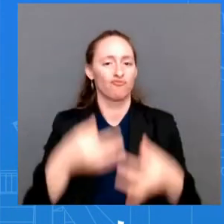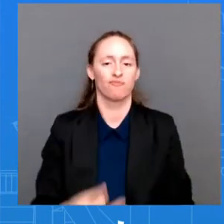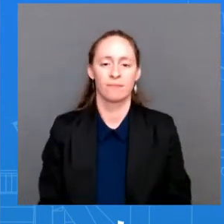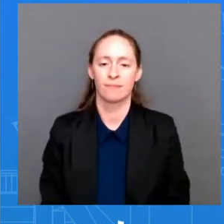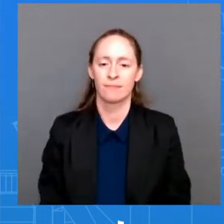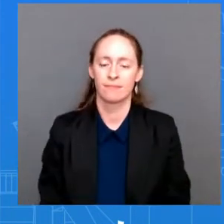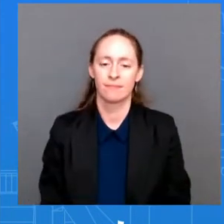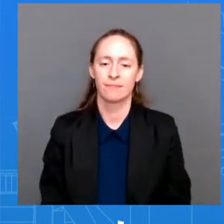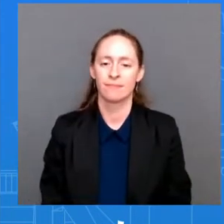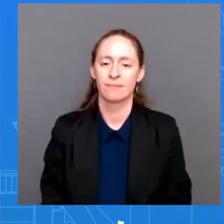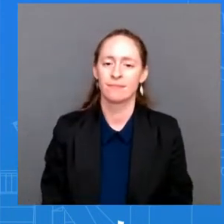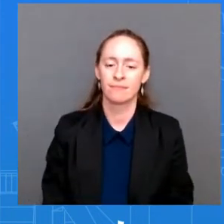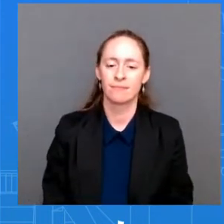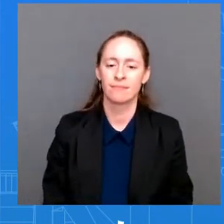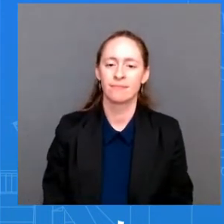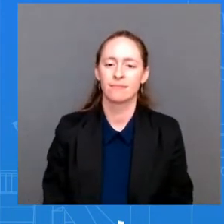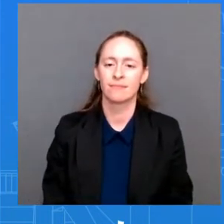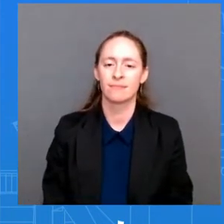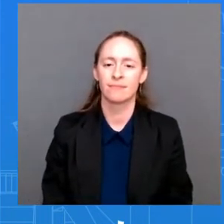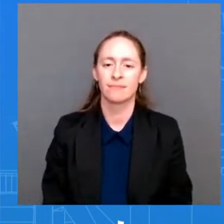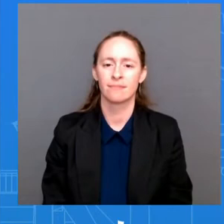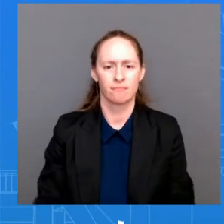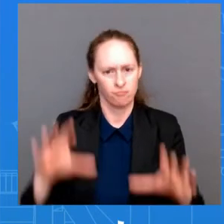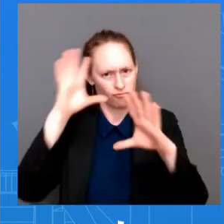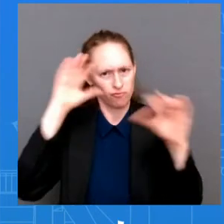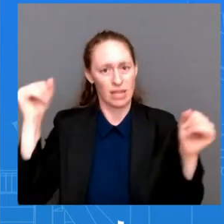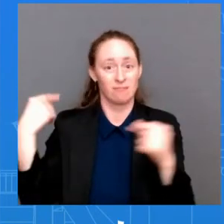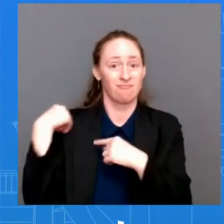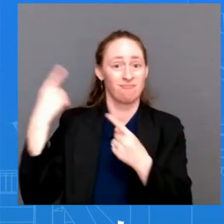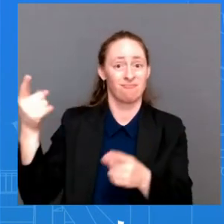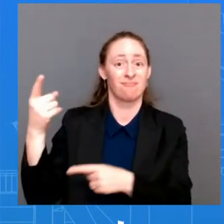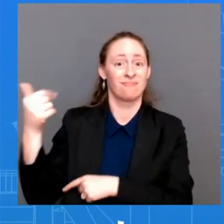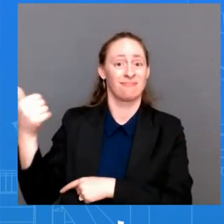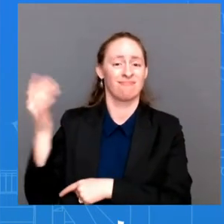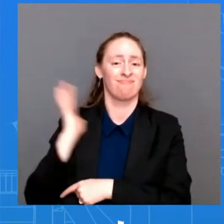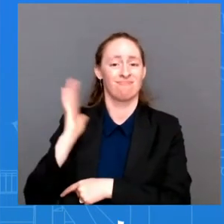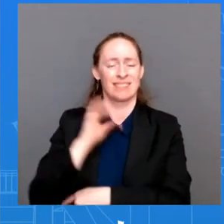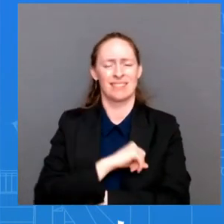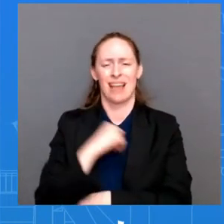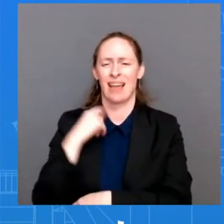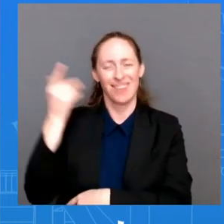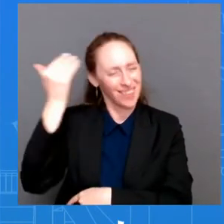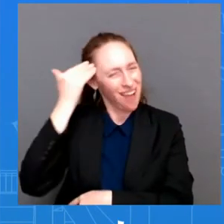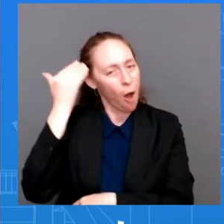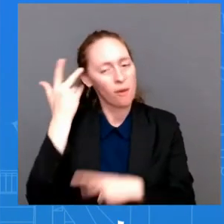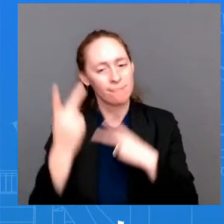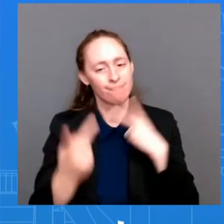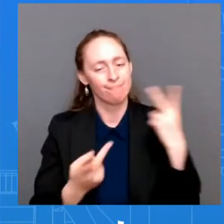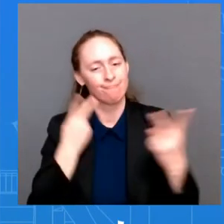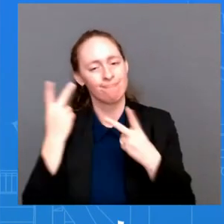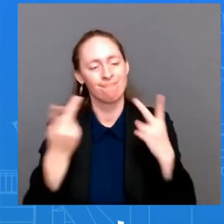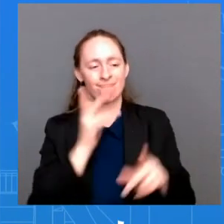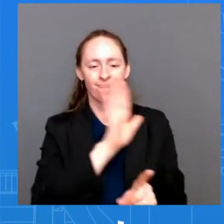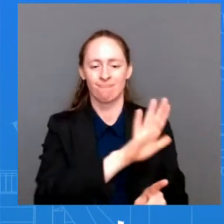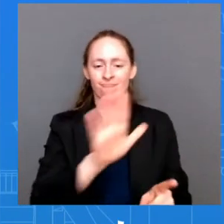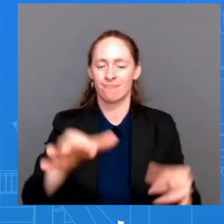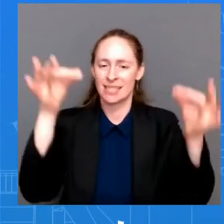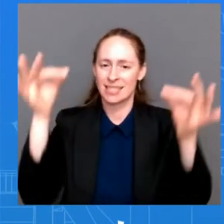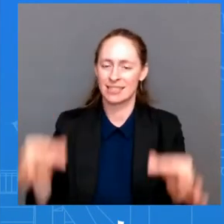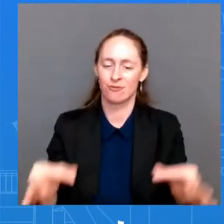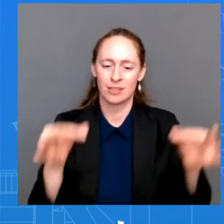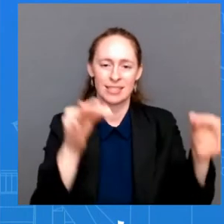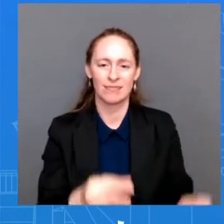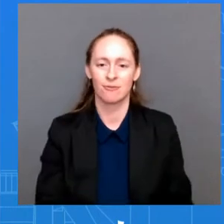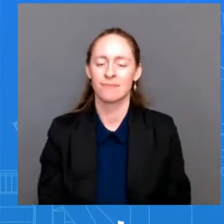and respects the institutional prerogatives of members of Congress. All right, last question. All the way in the back. With the glasses. Karine. Oh,